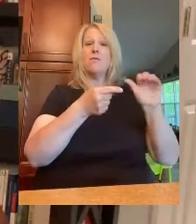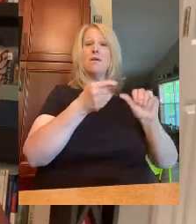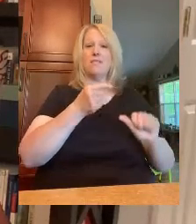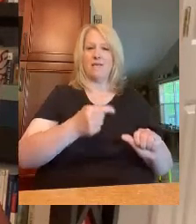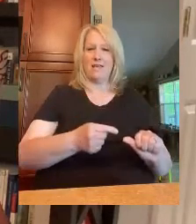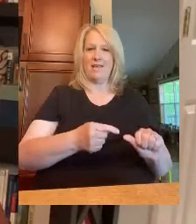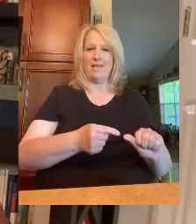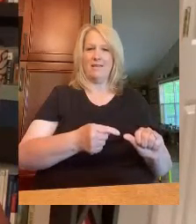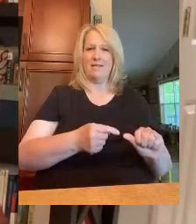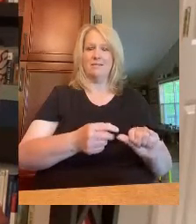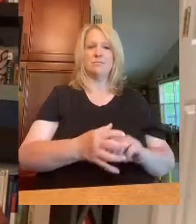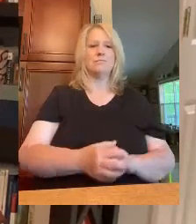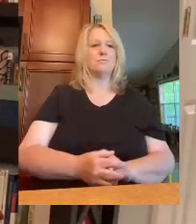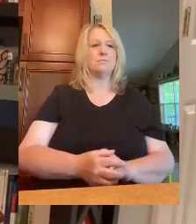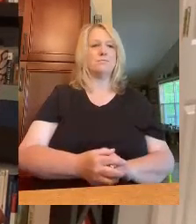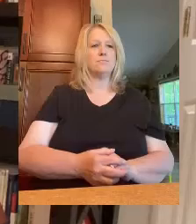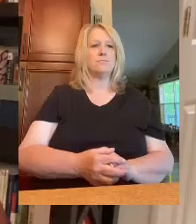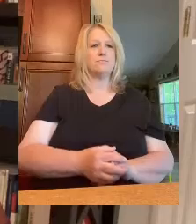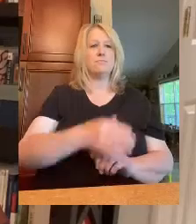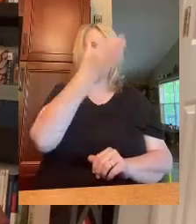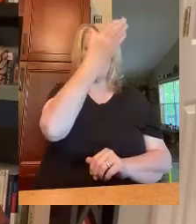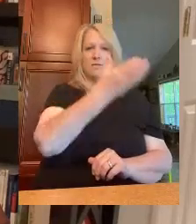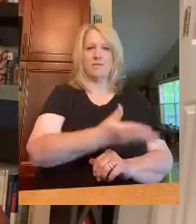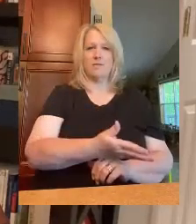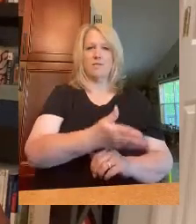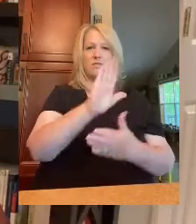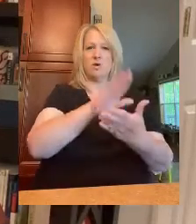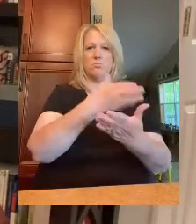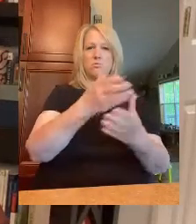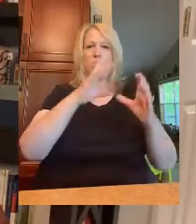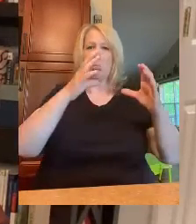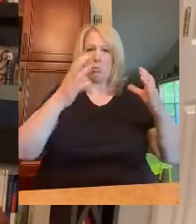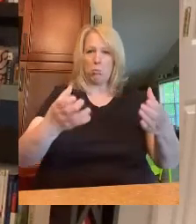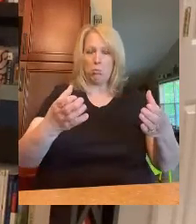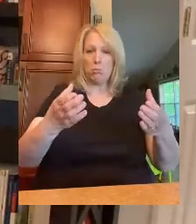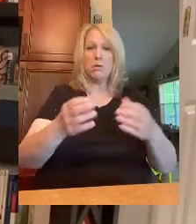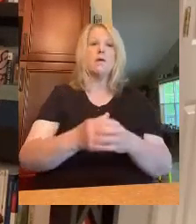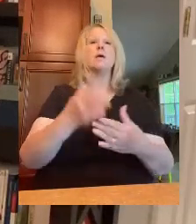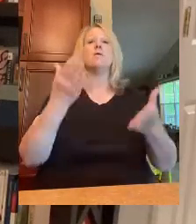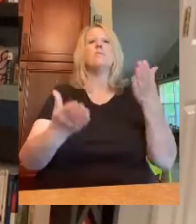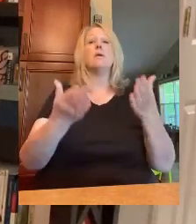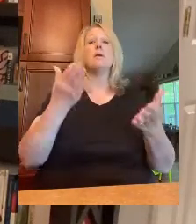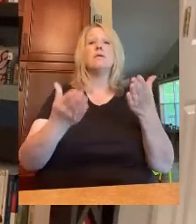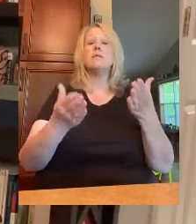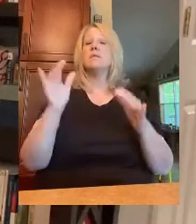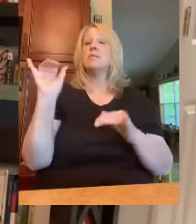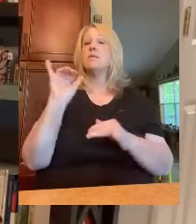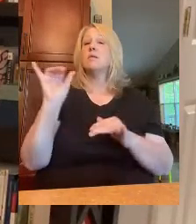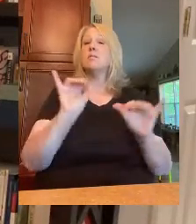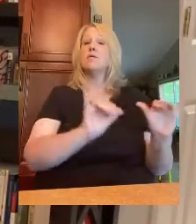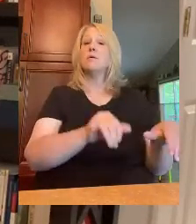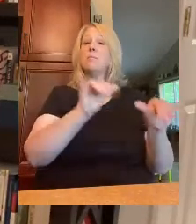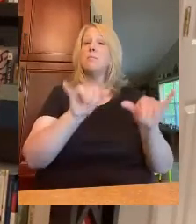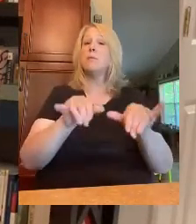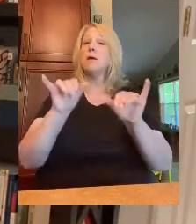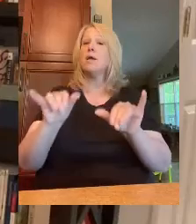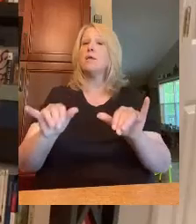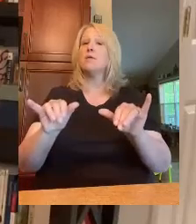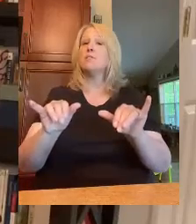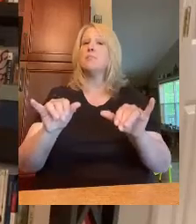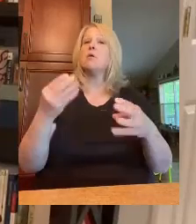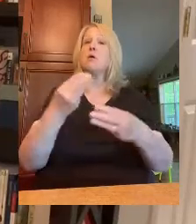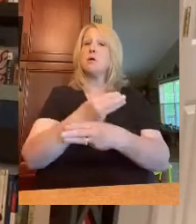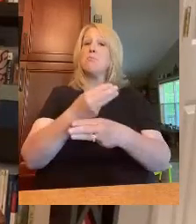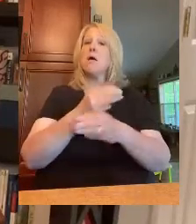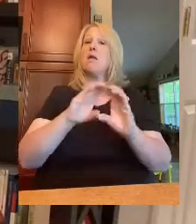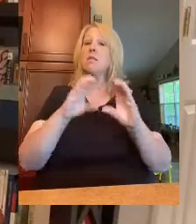back to the A section. So this is our musical form, but you might also think of it as a pattern like you have in